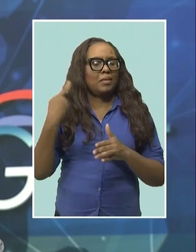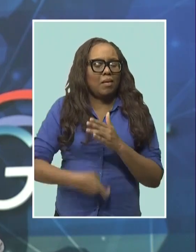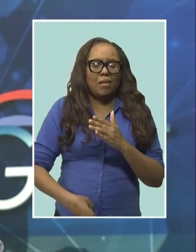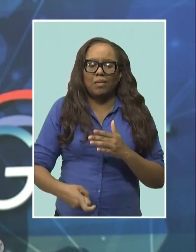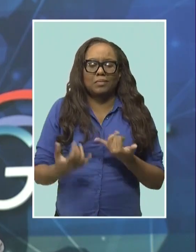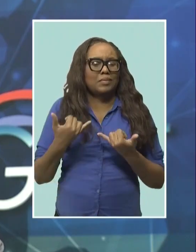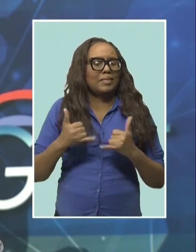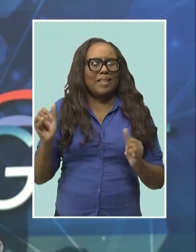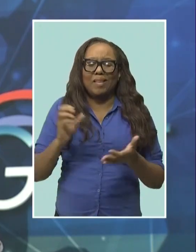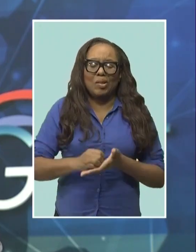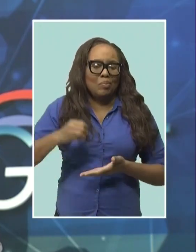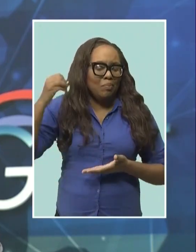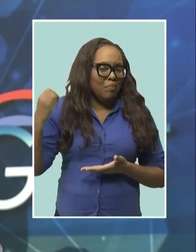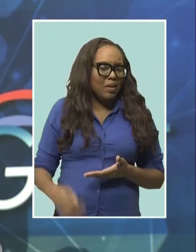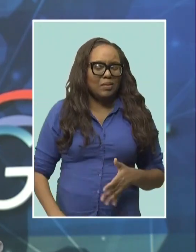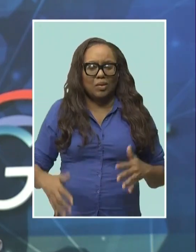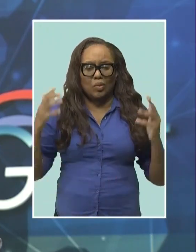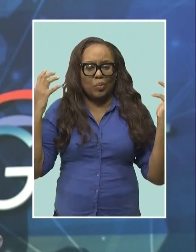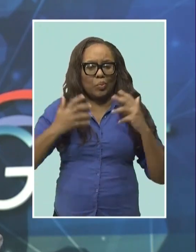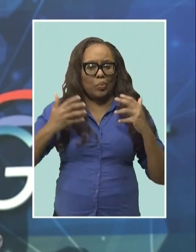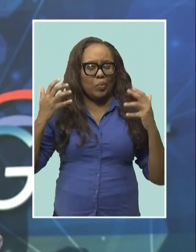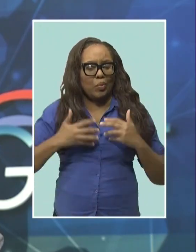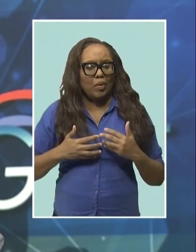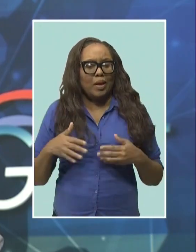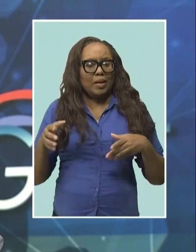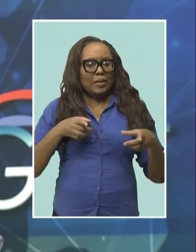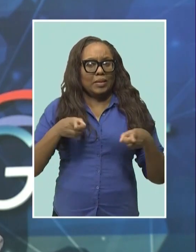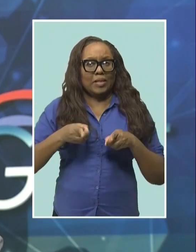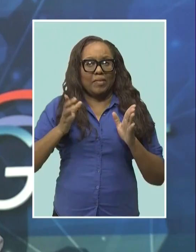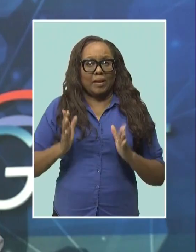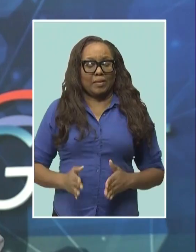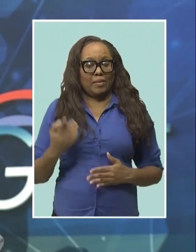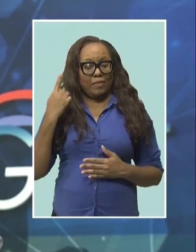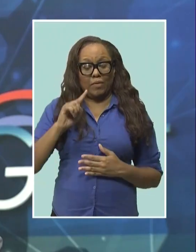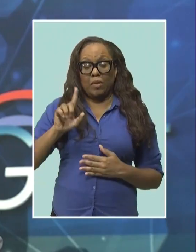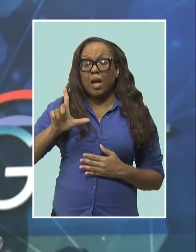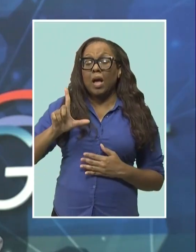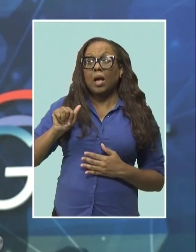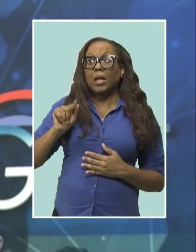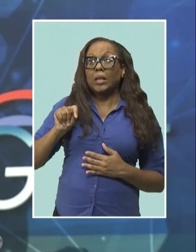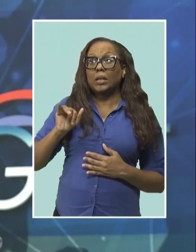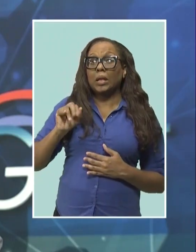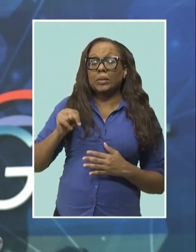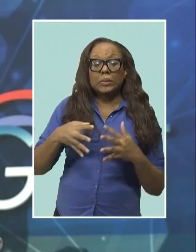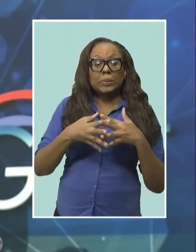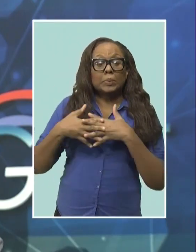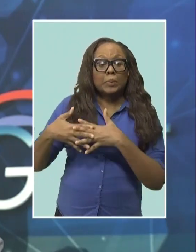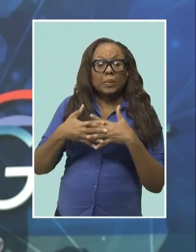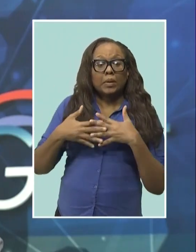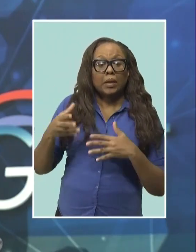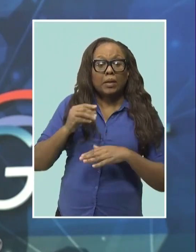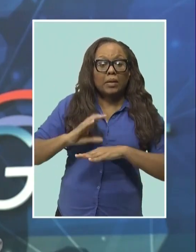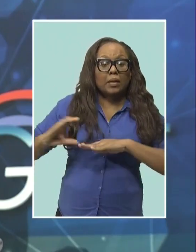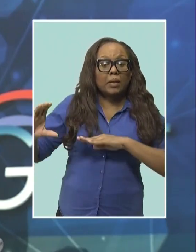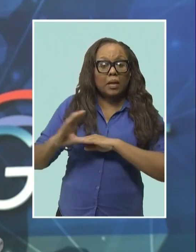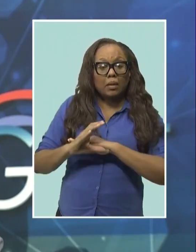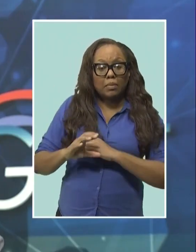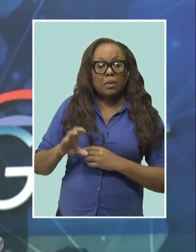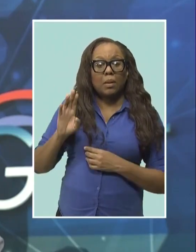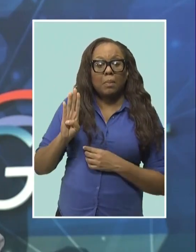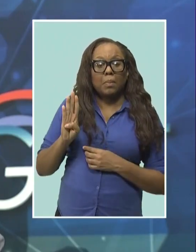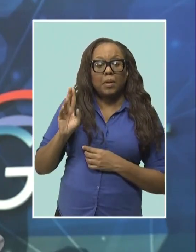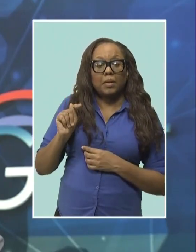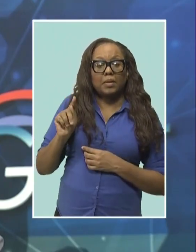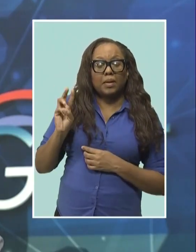region is still way too expensive. Director of Latin America and the Caribbean for the Barbados Tourism Marketing Incorporated, Corey Garrett,